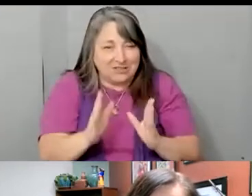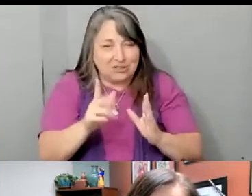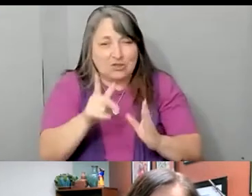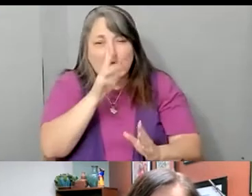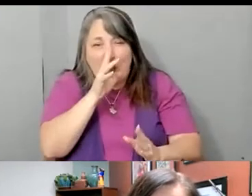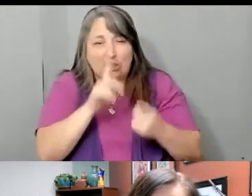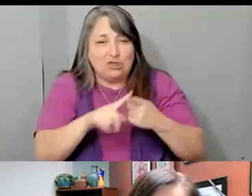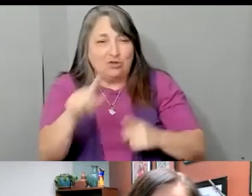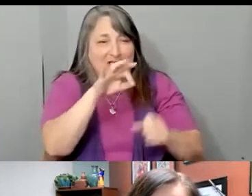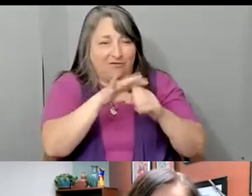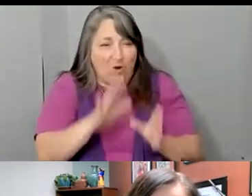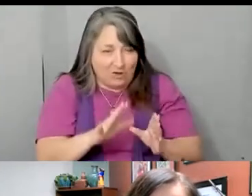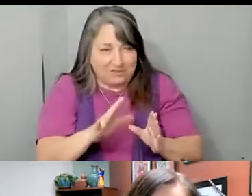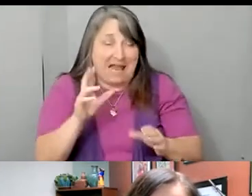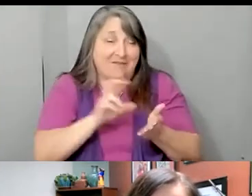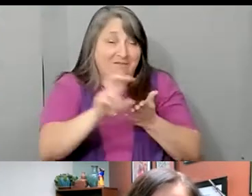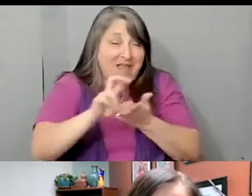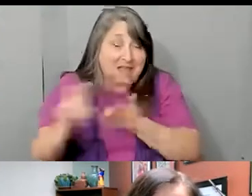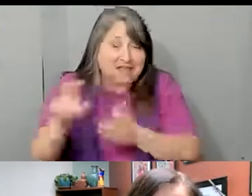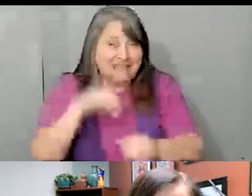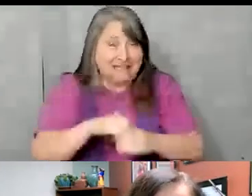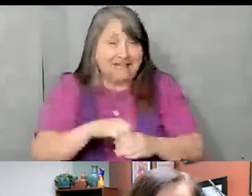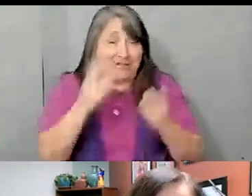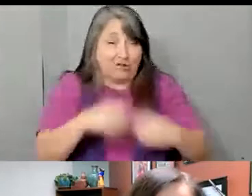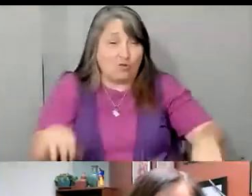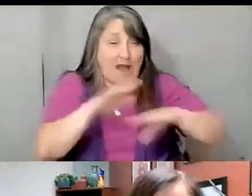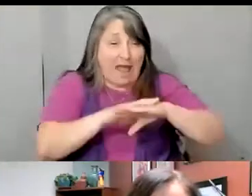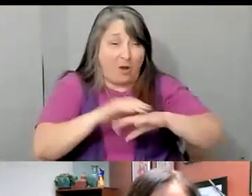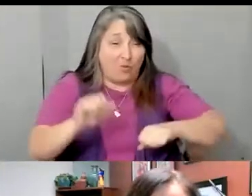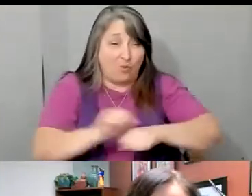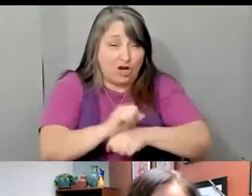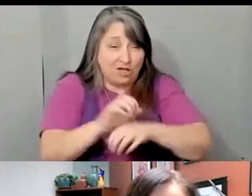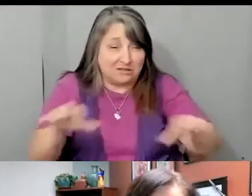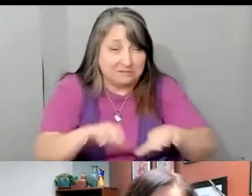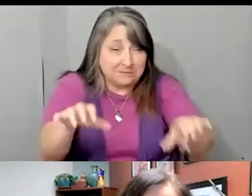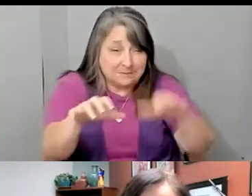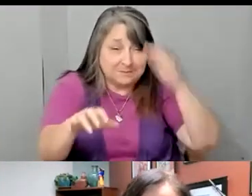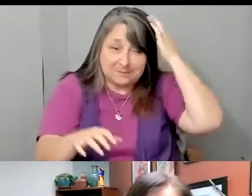in ground games. Yeah. Thank you, Sonia. Angélica.